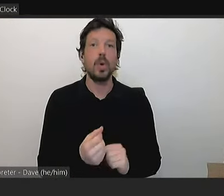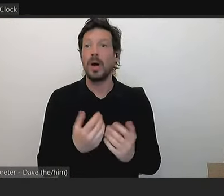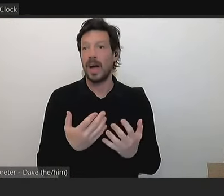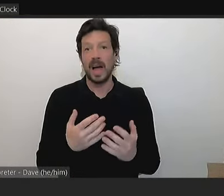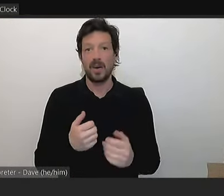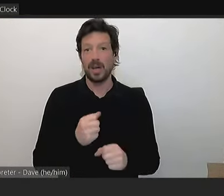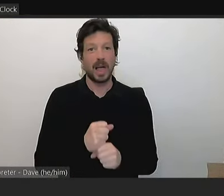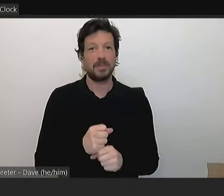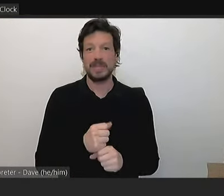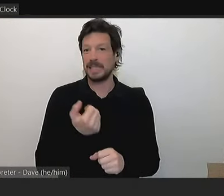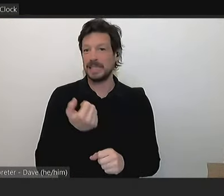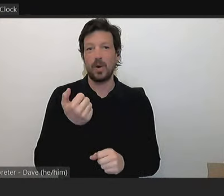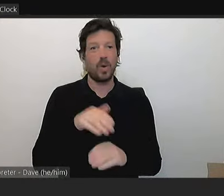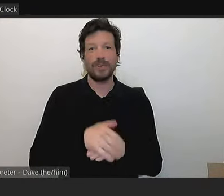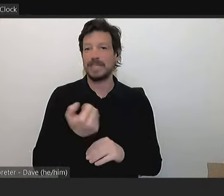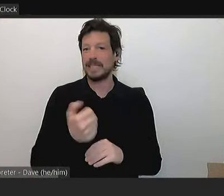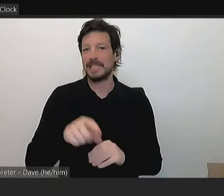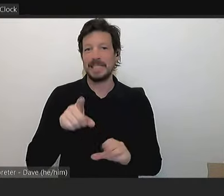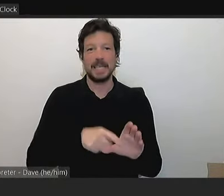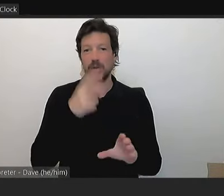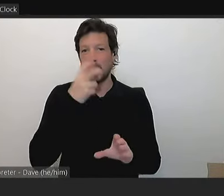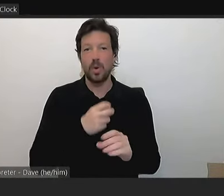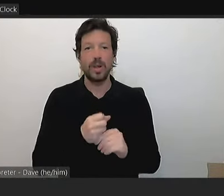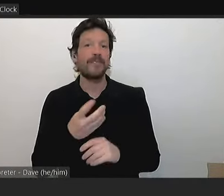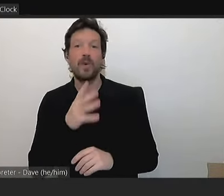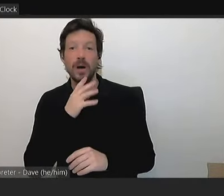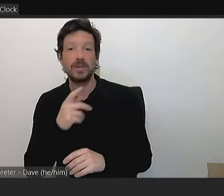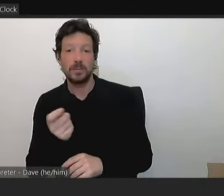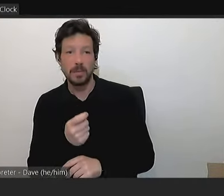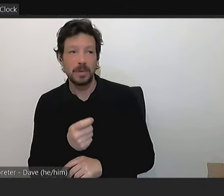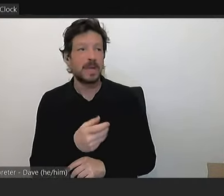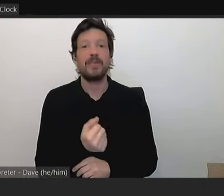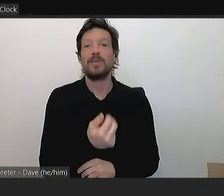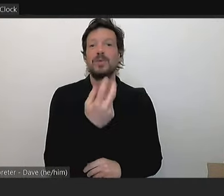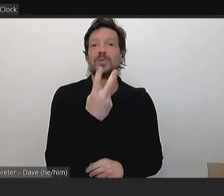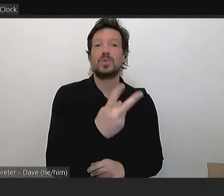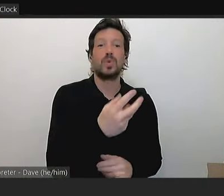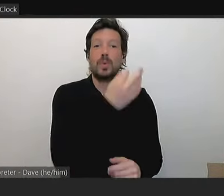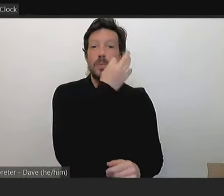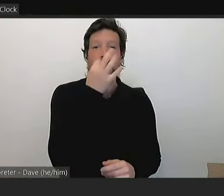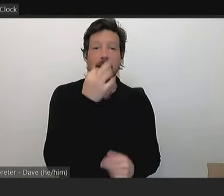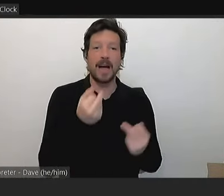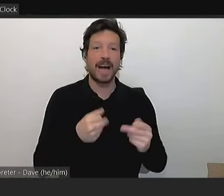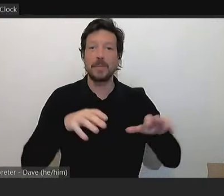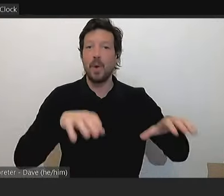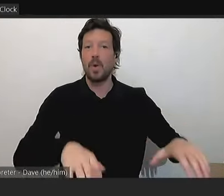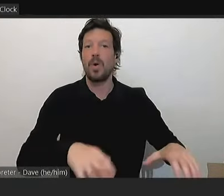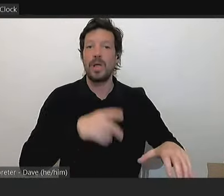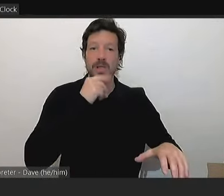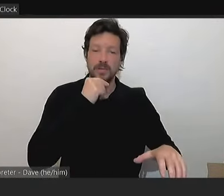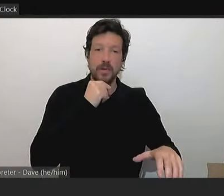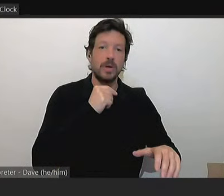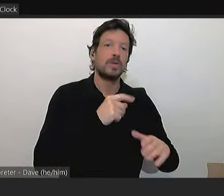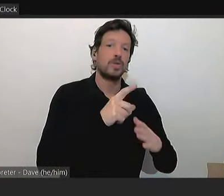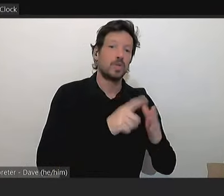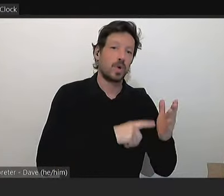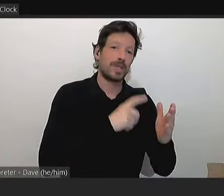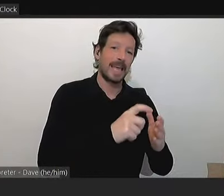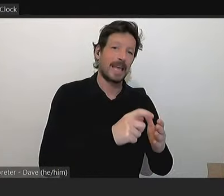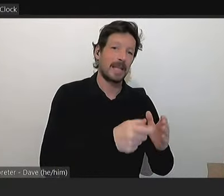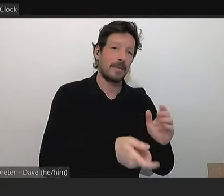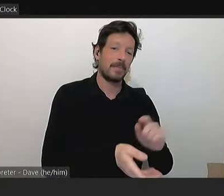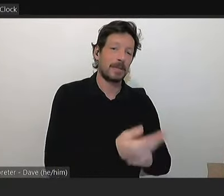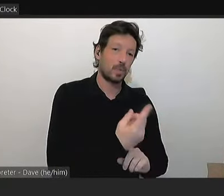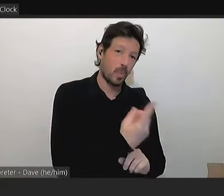members and we have essentially two parks available to us on lease, which is John Cain Pitch 1 and Pitch 2. Pitch 2 is